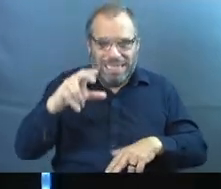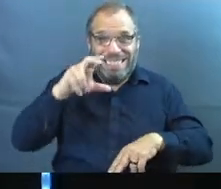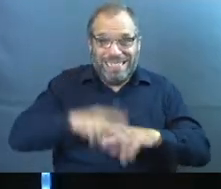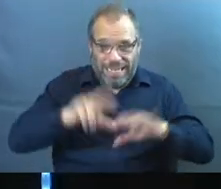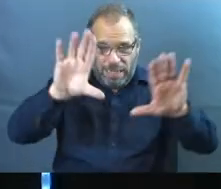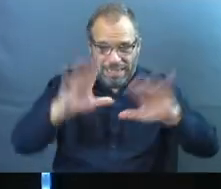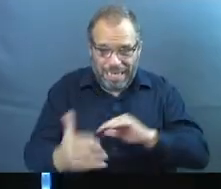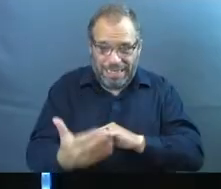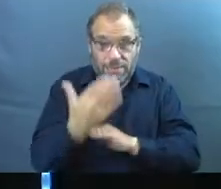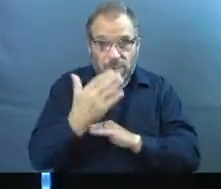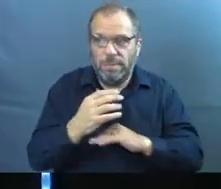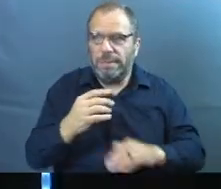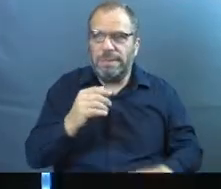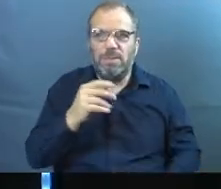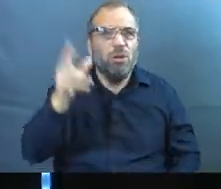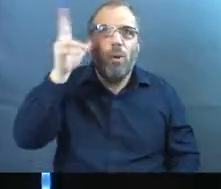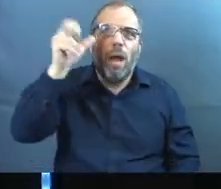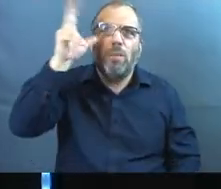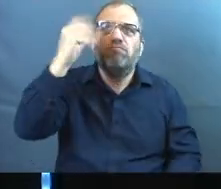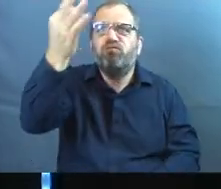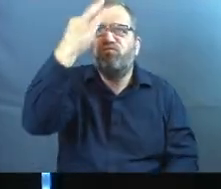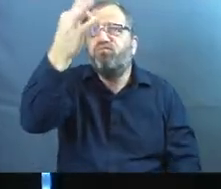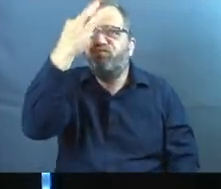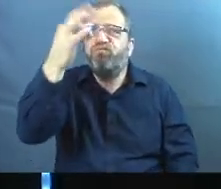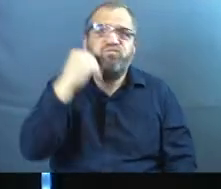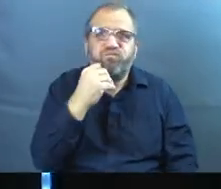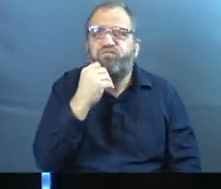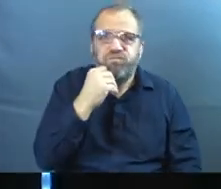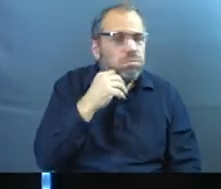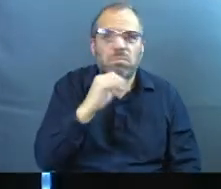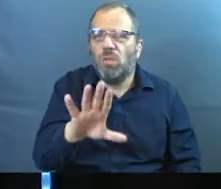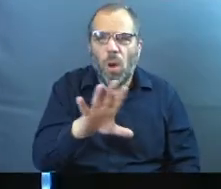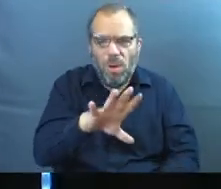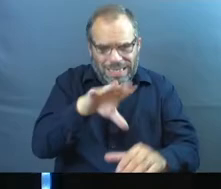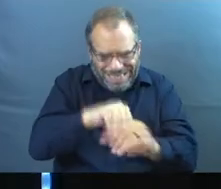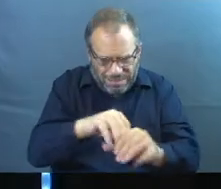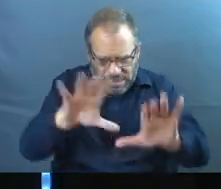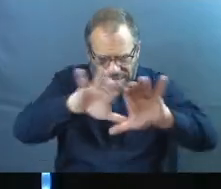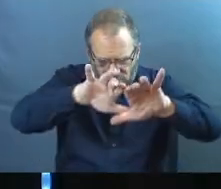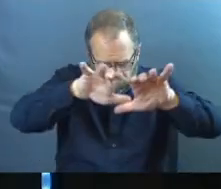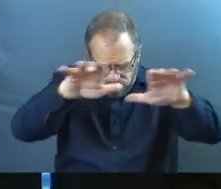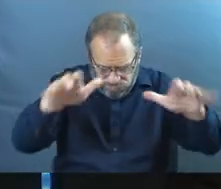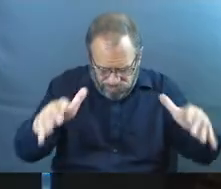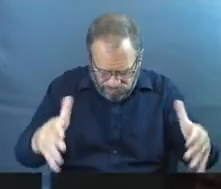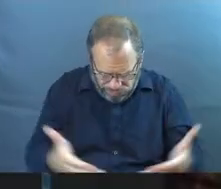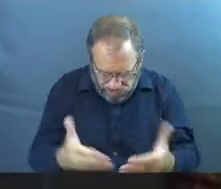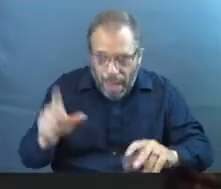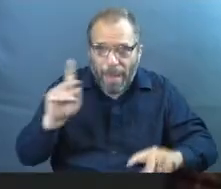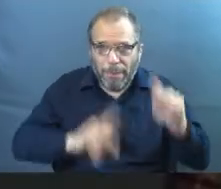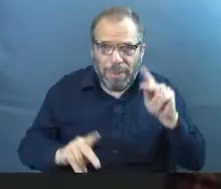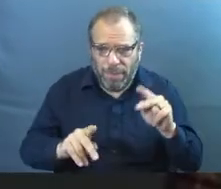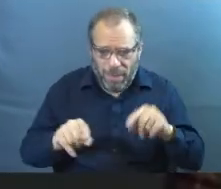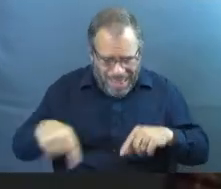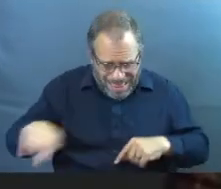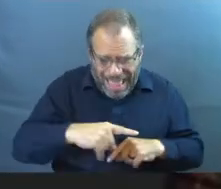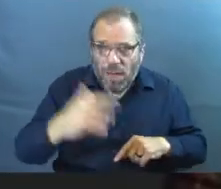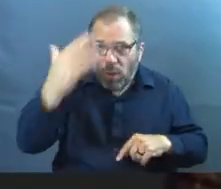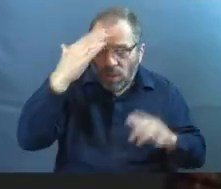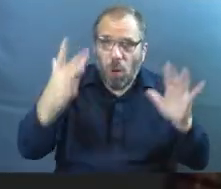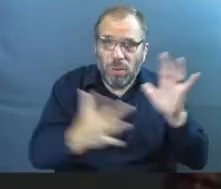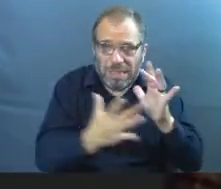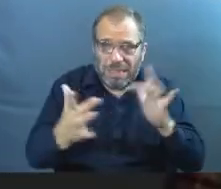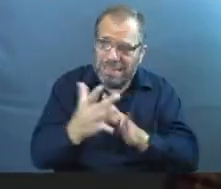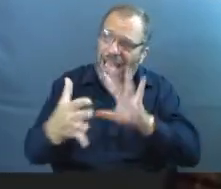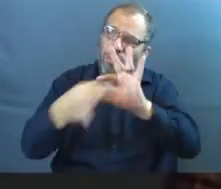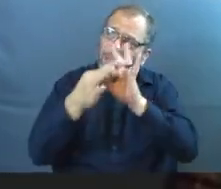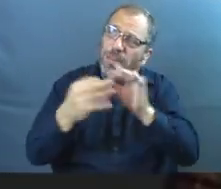sitting on a Sunday and not understanding, like you hear stuff, but not understanding that we need to be in this circle with people who also want to know Jesus